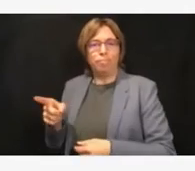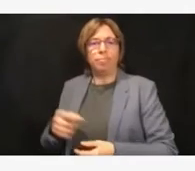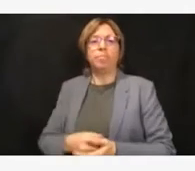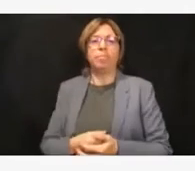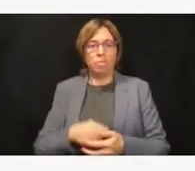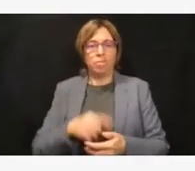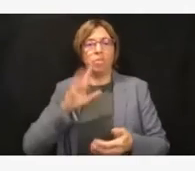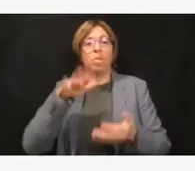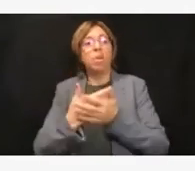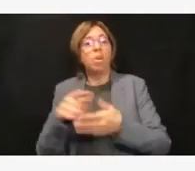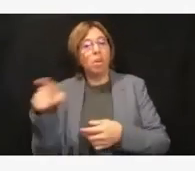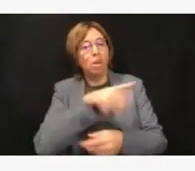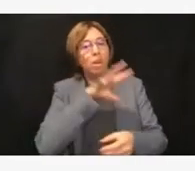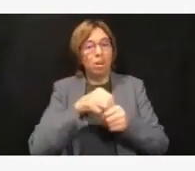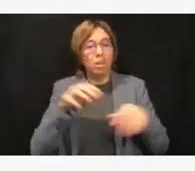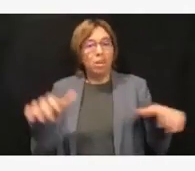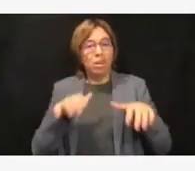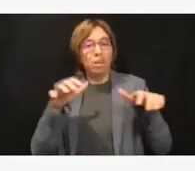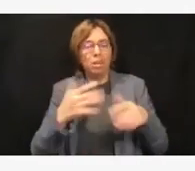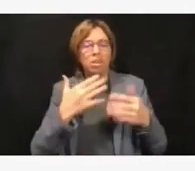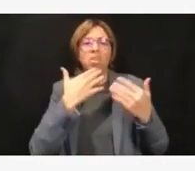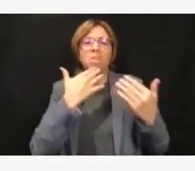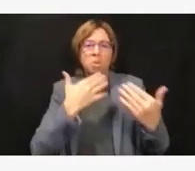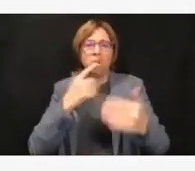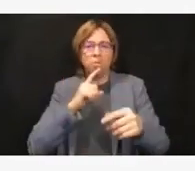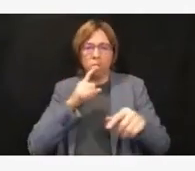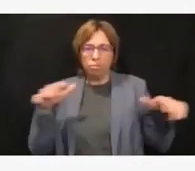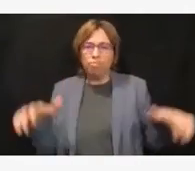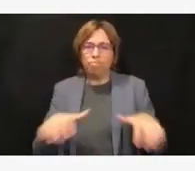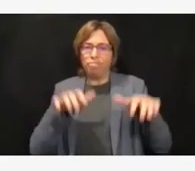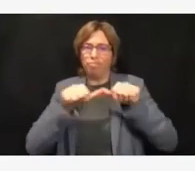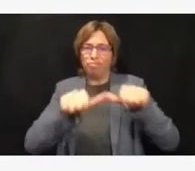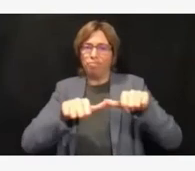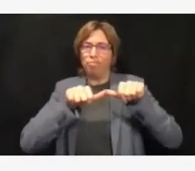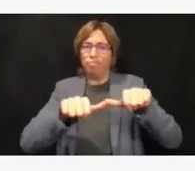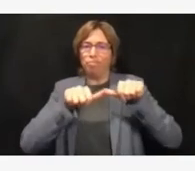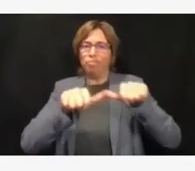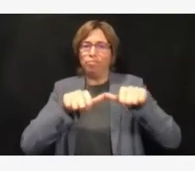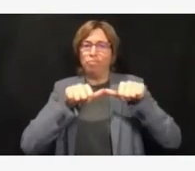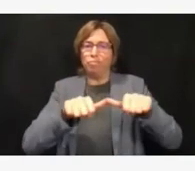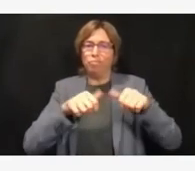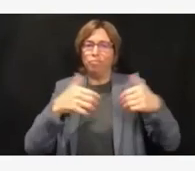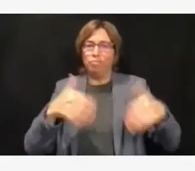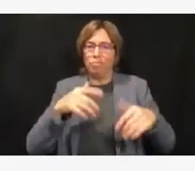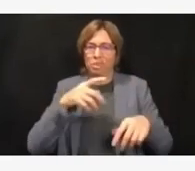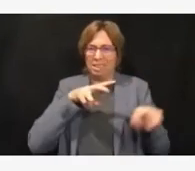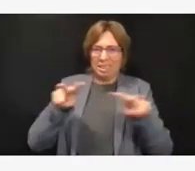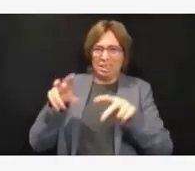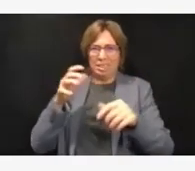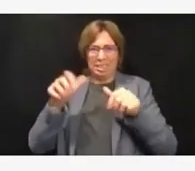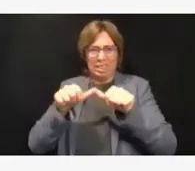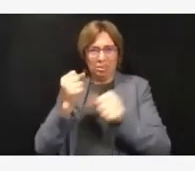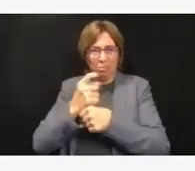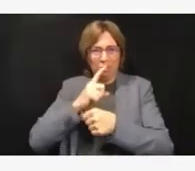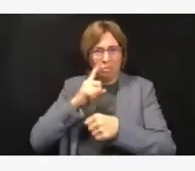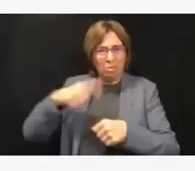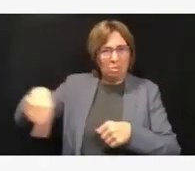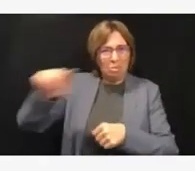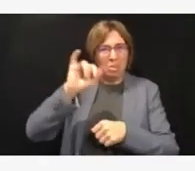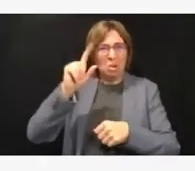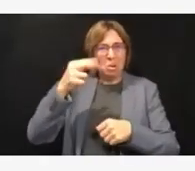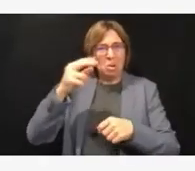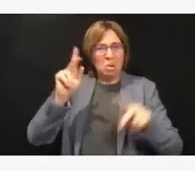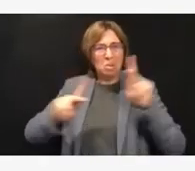done and continue to do to make sure that everyone in Idaho can receive the health care that they need. And with that, I will hand it over to Dr.